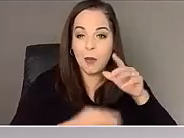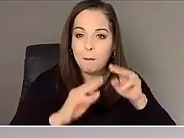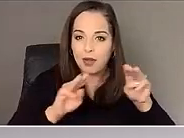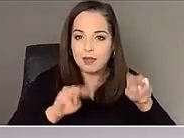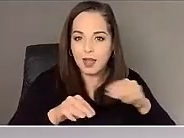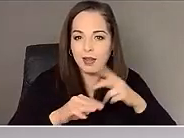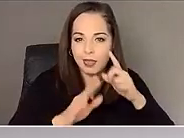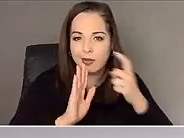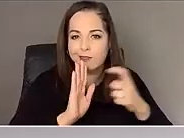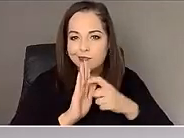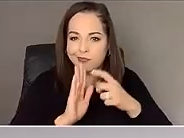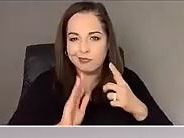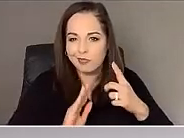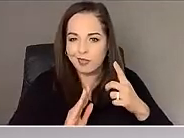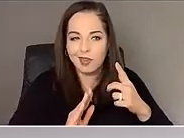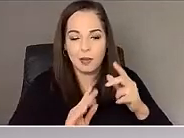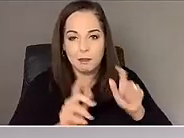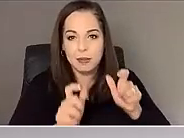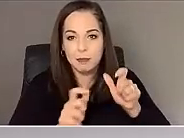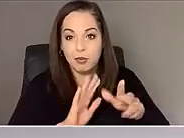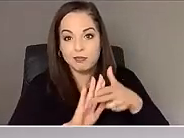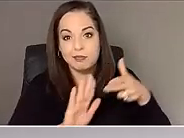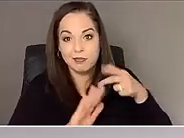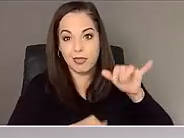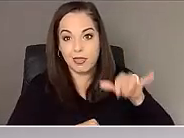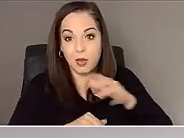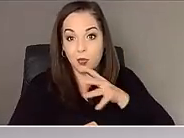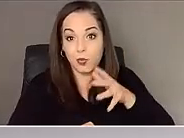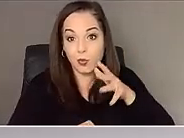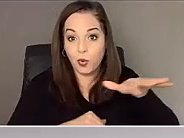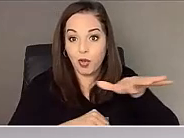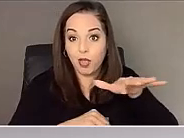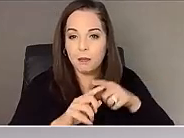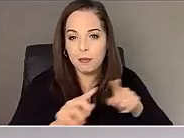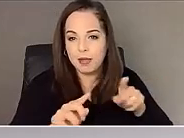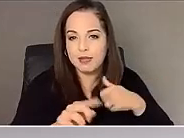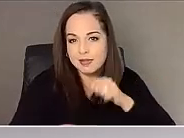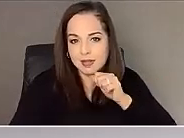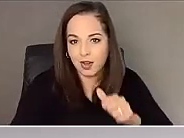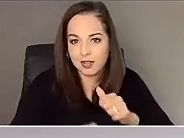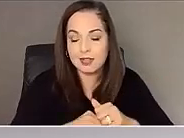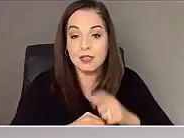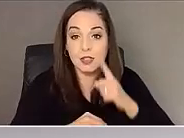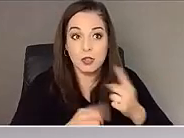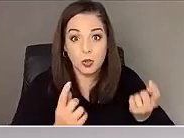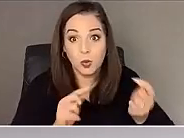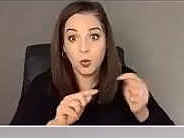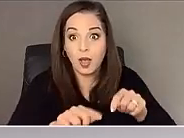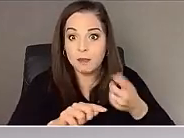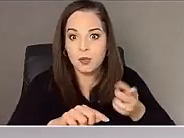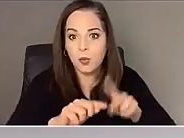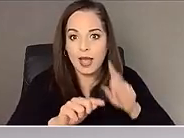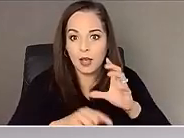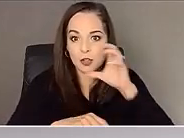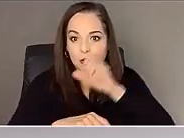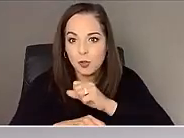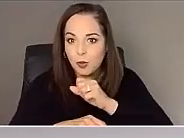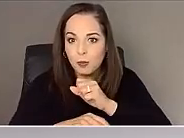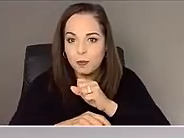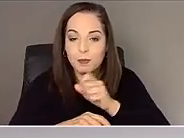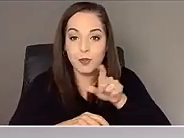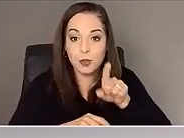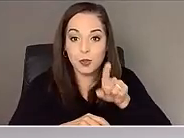haven't been in those communities living there for a long time. So you come with like, you can't assume you